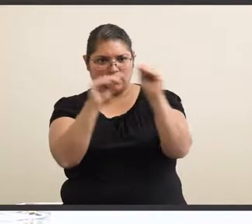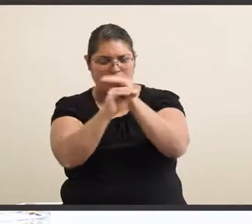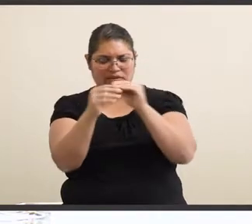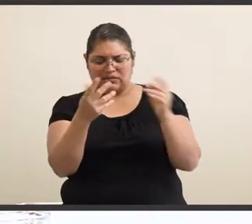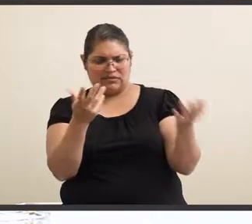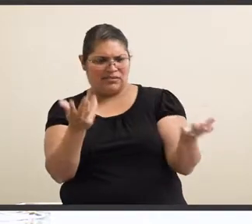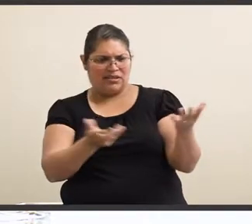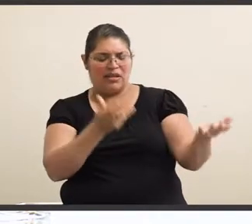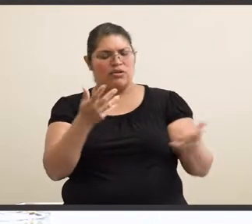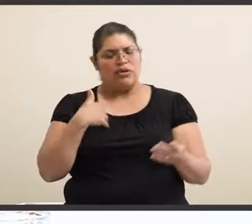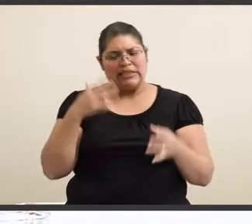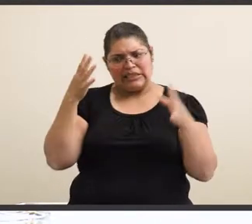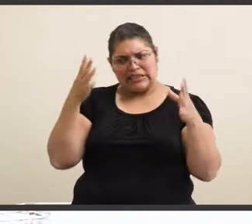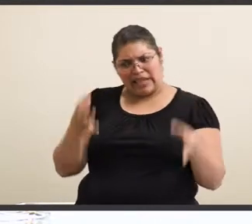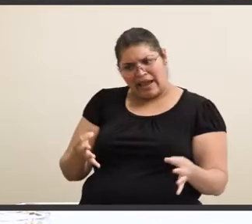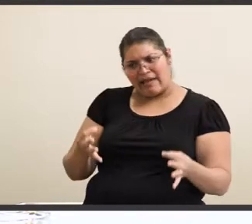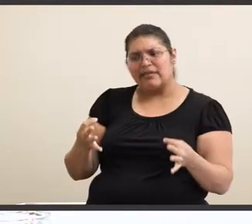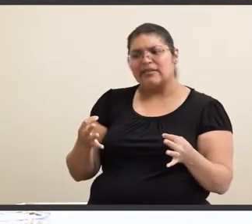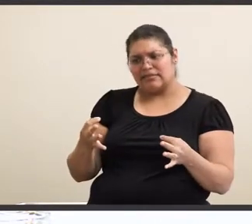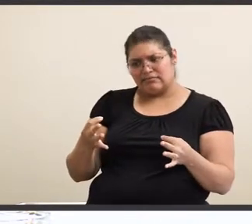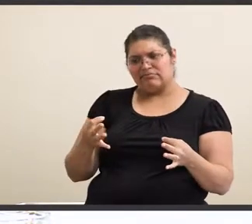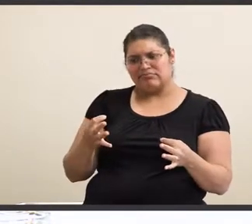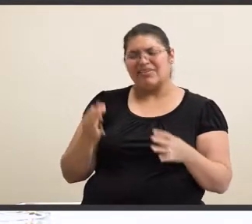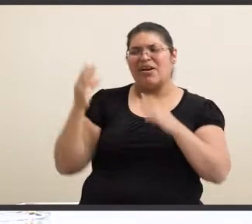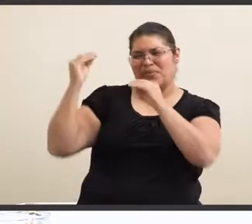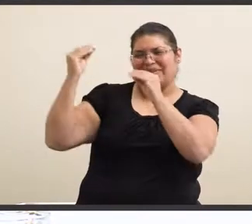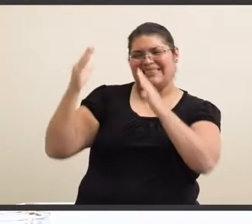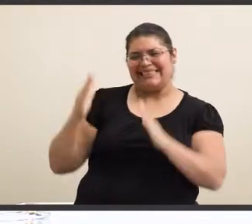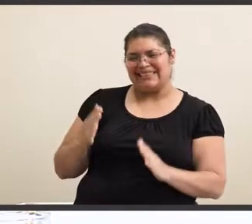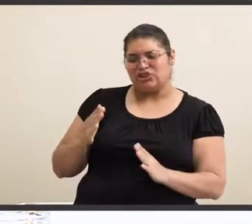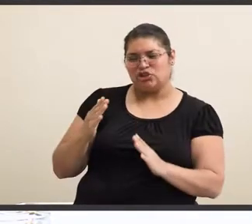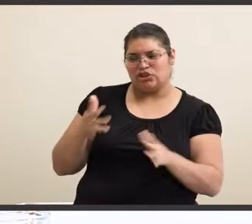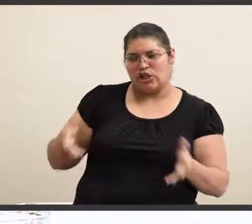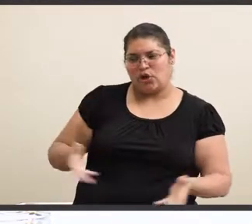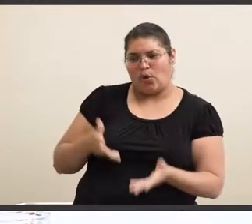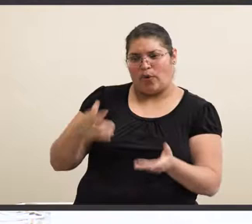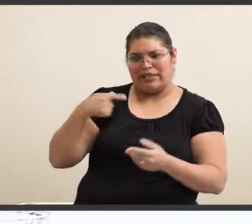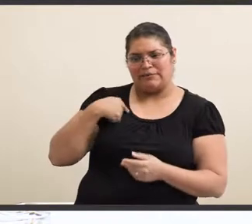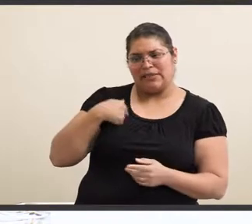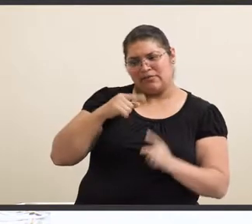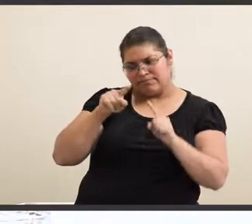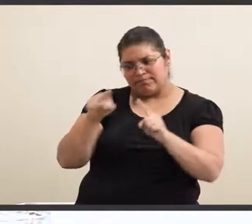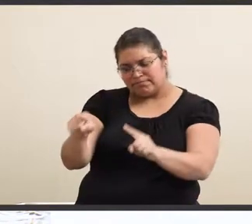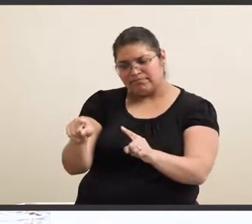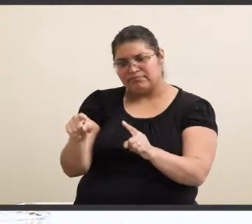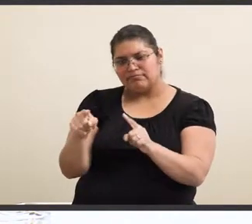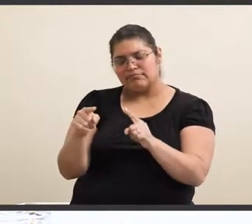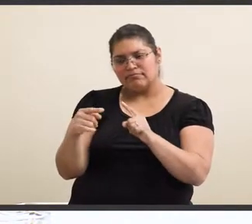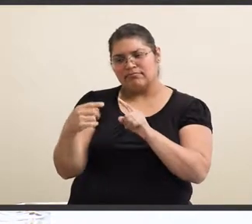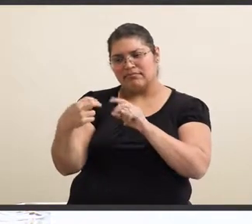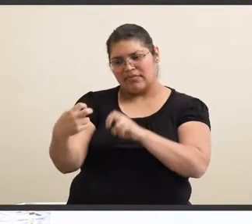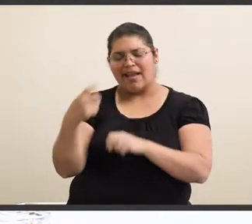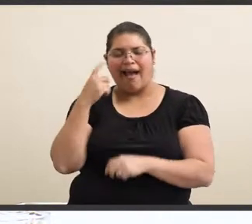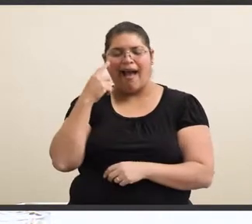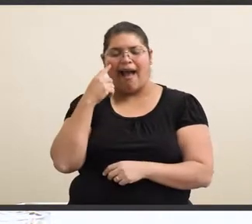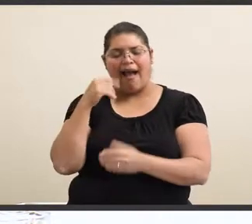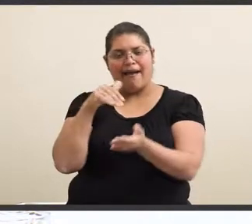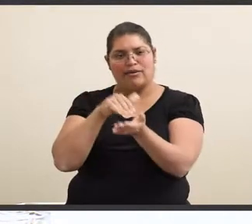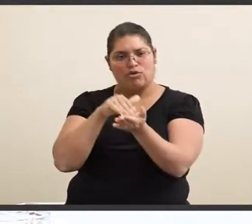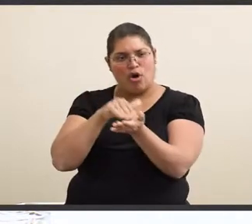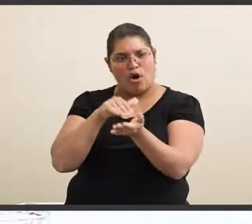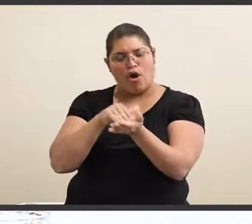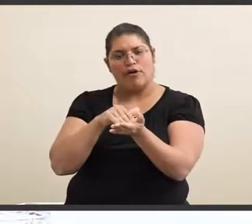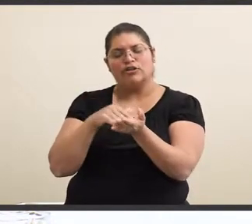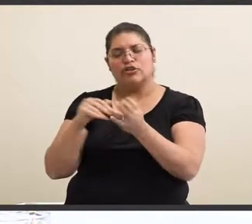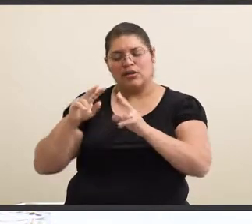I decided to see or teachers encouraged me to see my eye doctor who